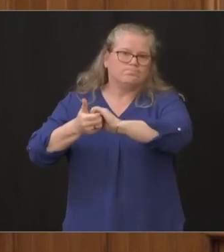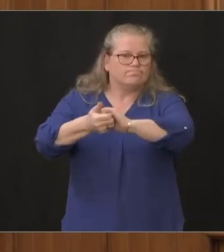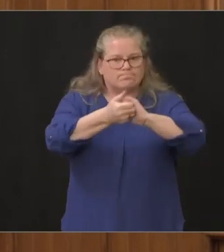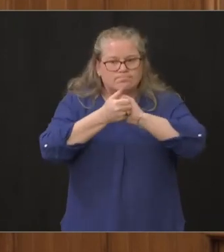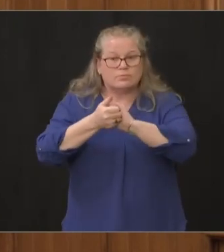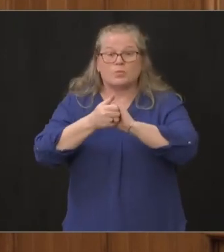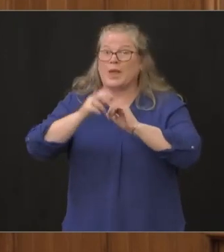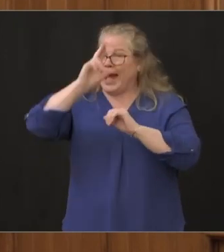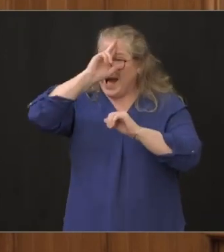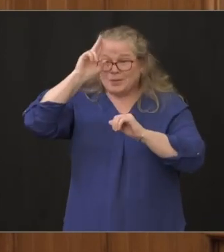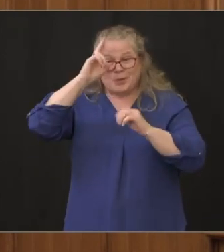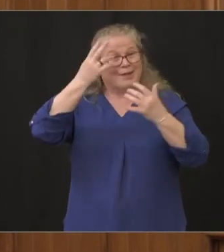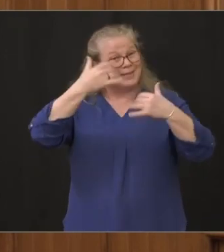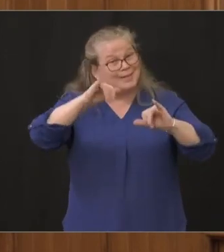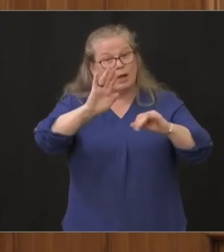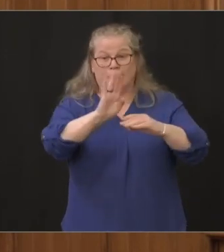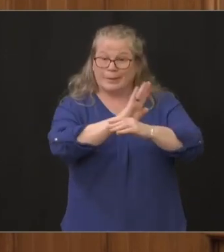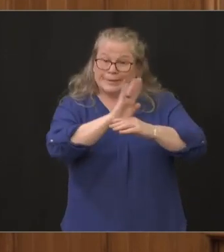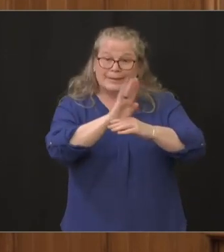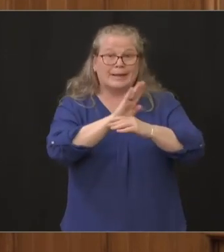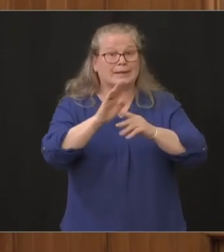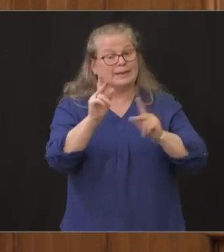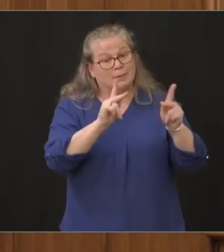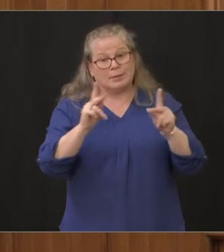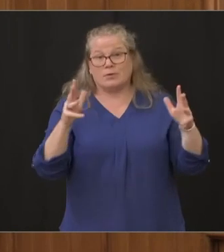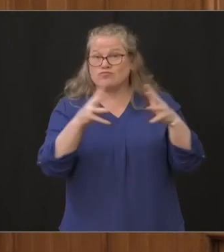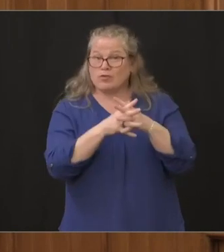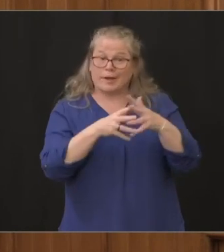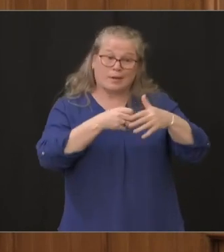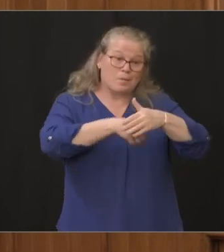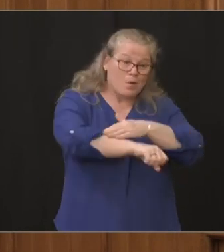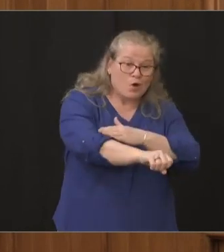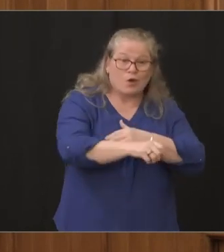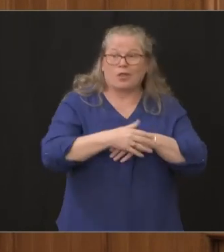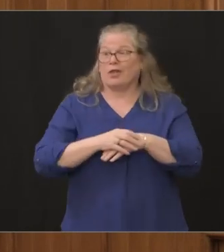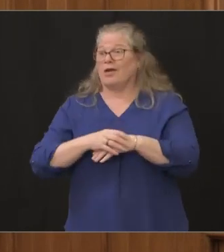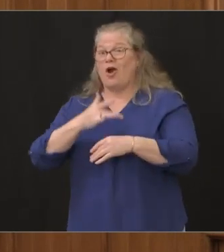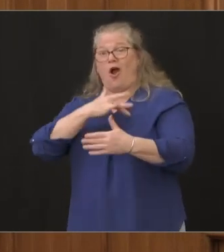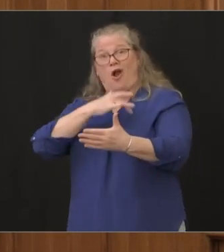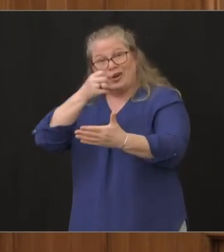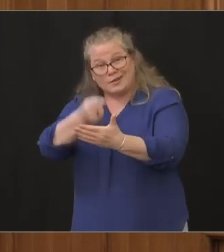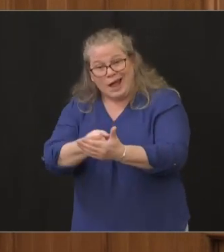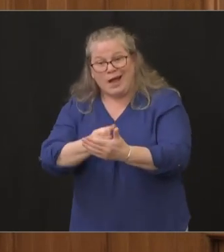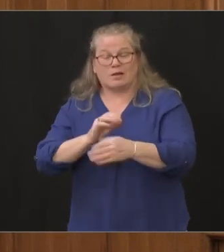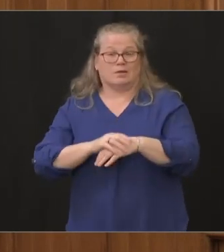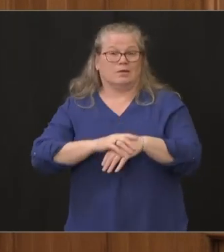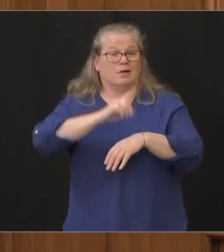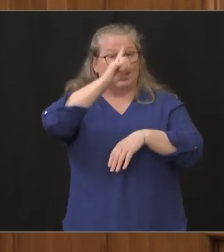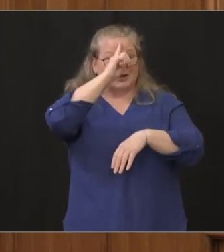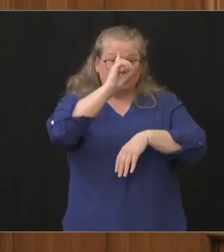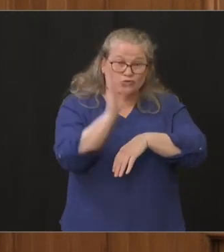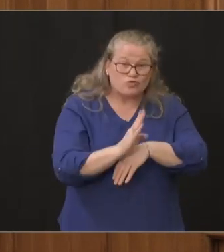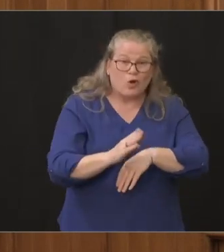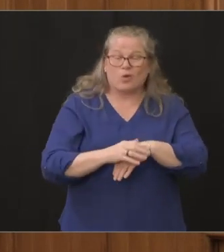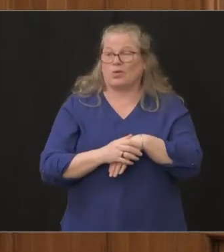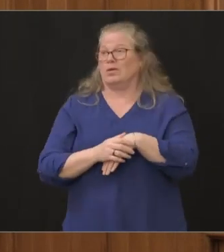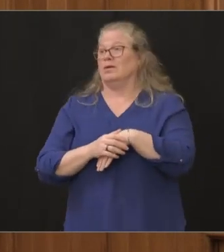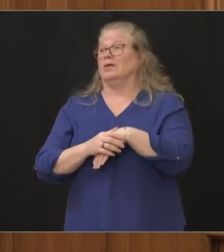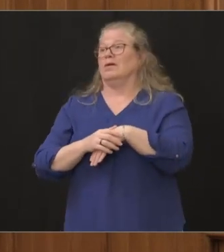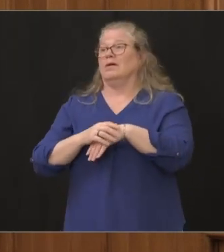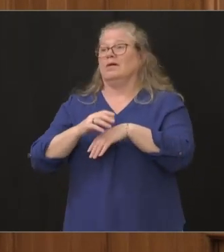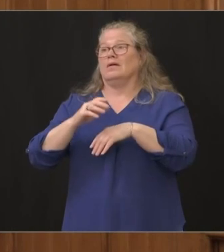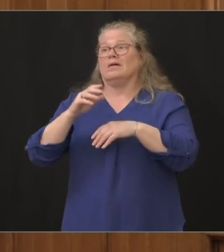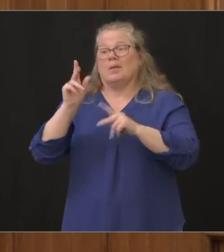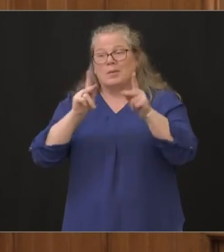birthing babies we're still responding to heart attack care and stroke care we're still providing trauma services and emergency related services